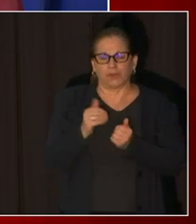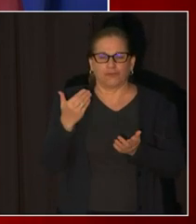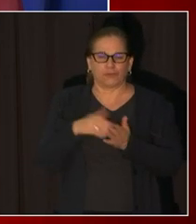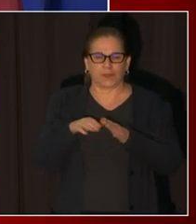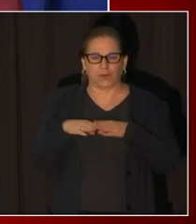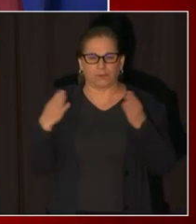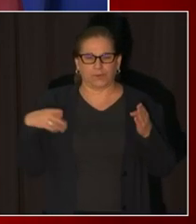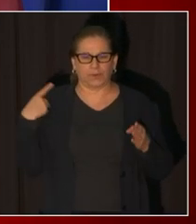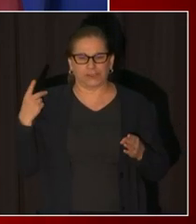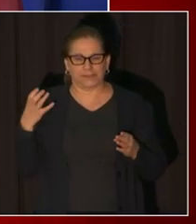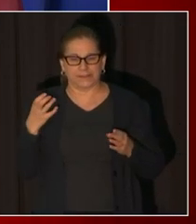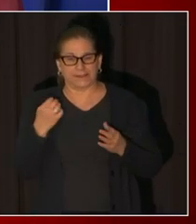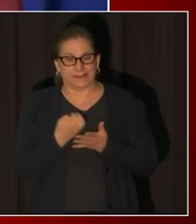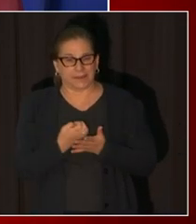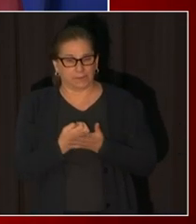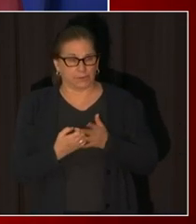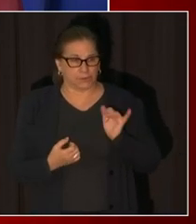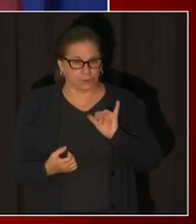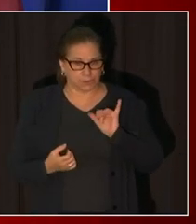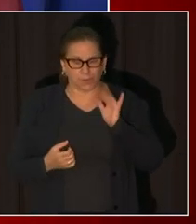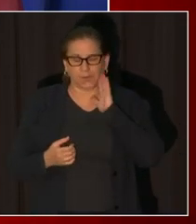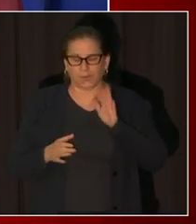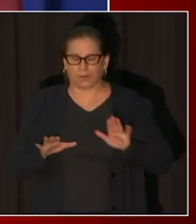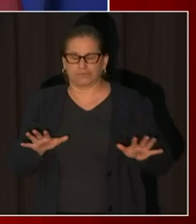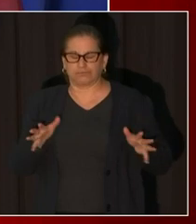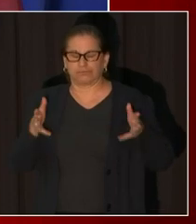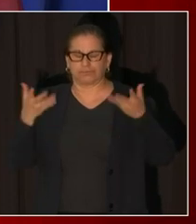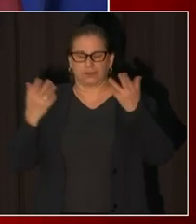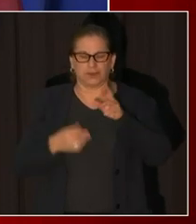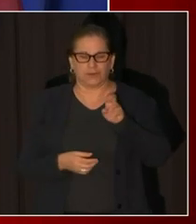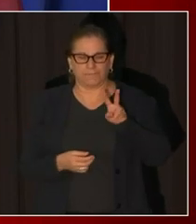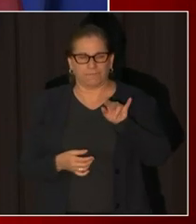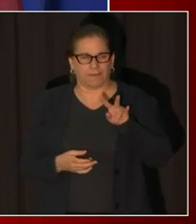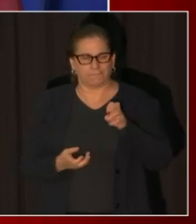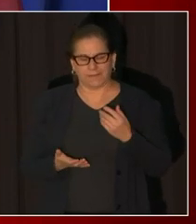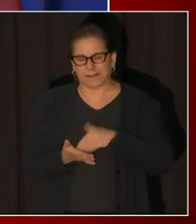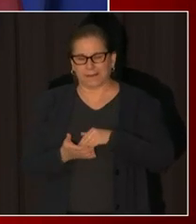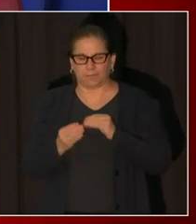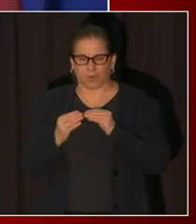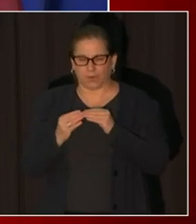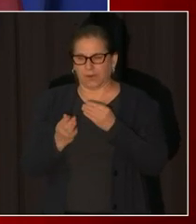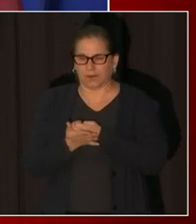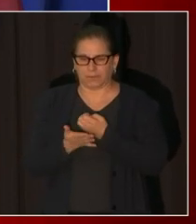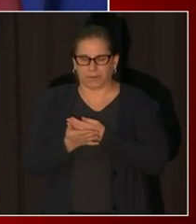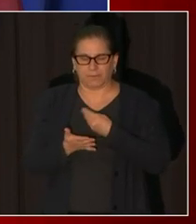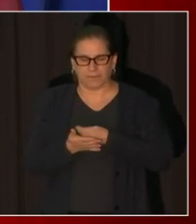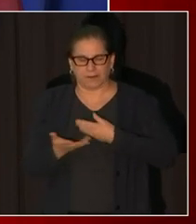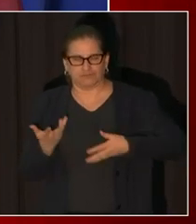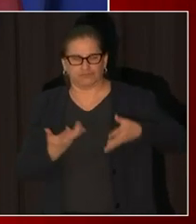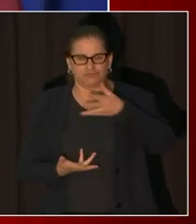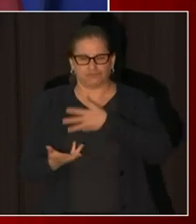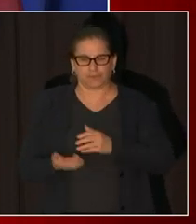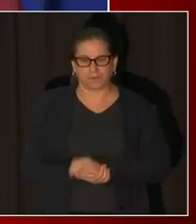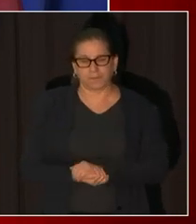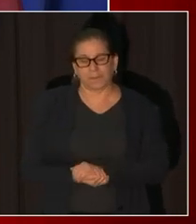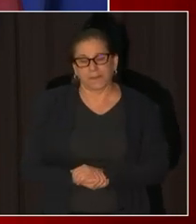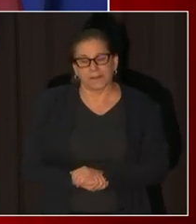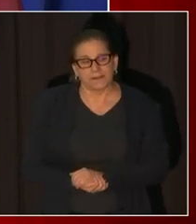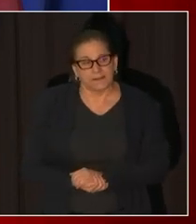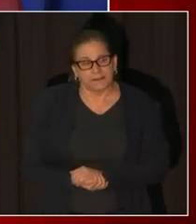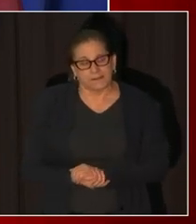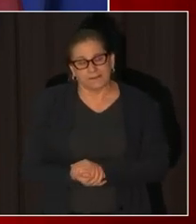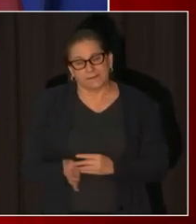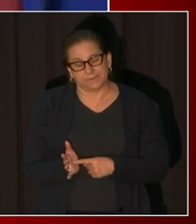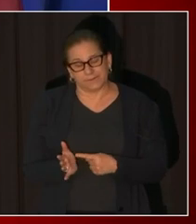back our economic vibrancy um and so um those things are uh sometimes um there